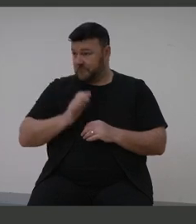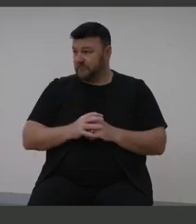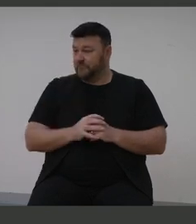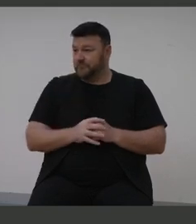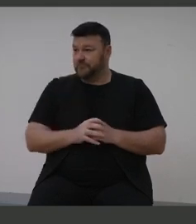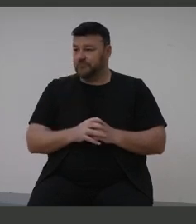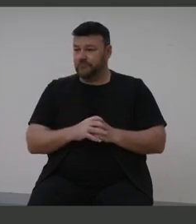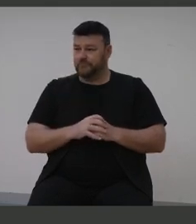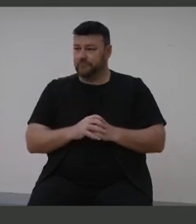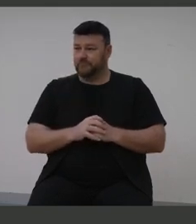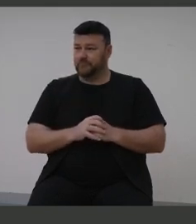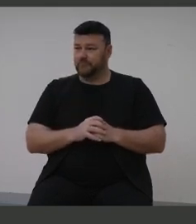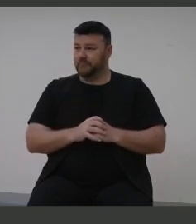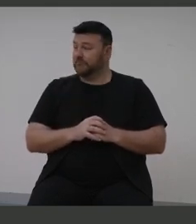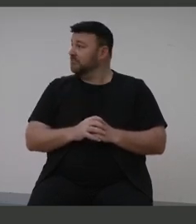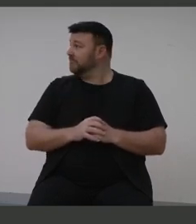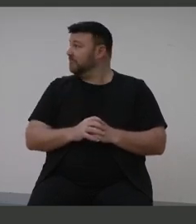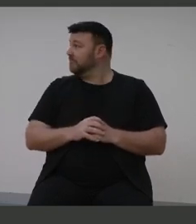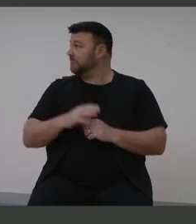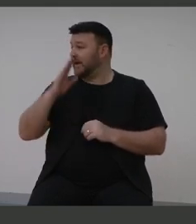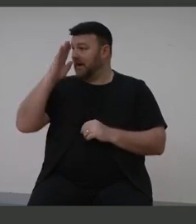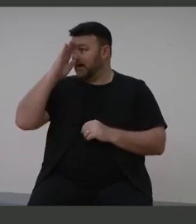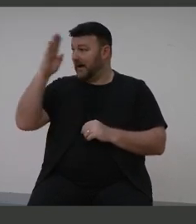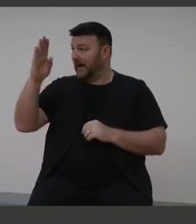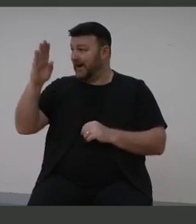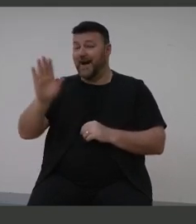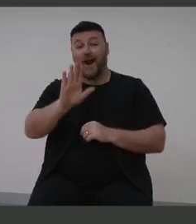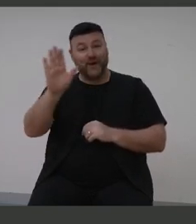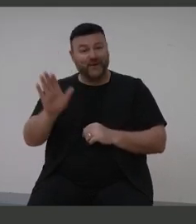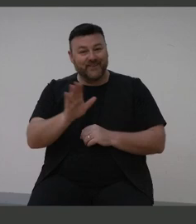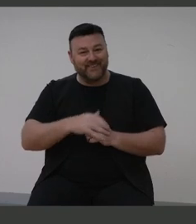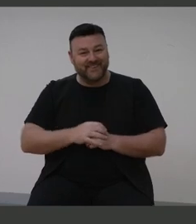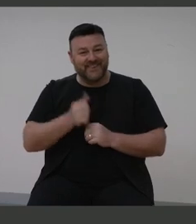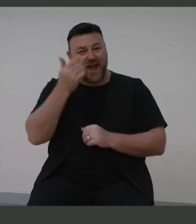Kuchiku. I just want to see if you can translate hello in my language.